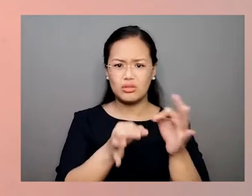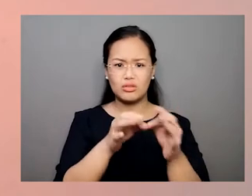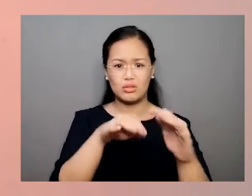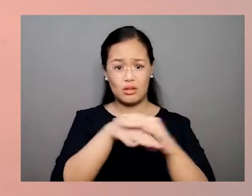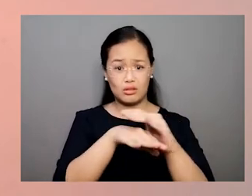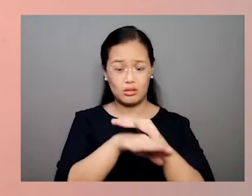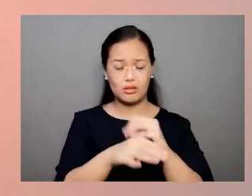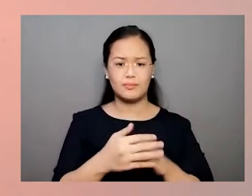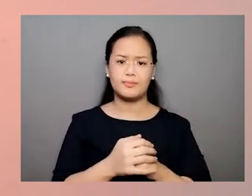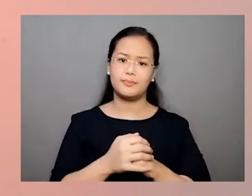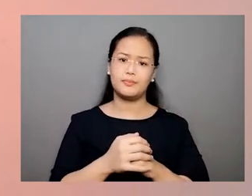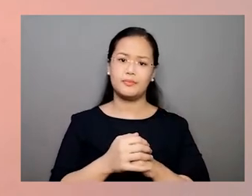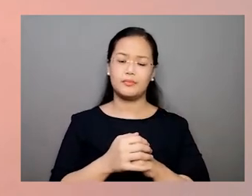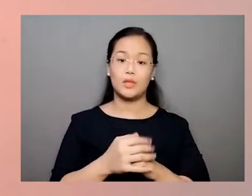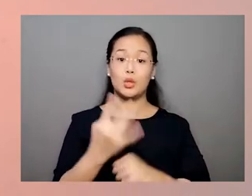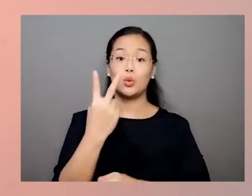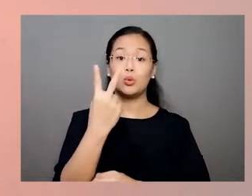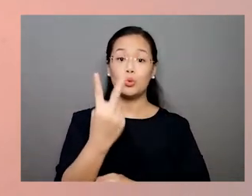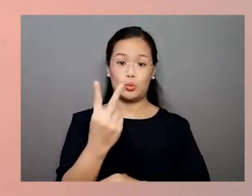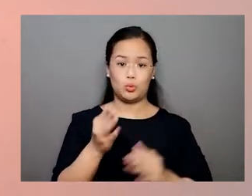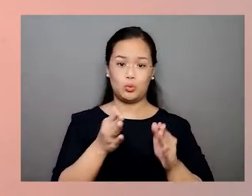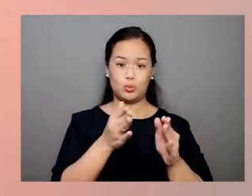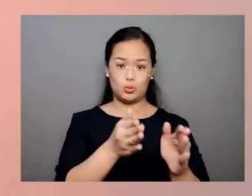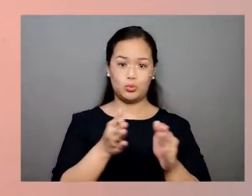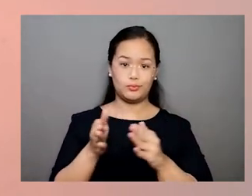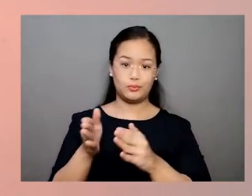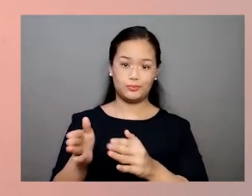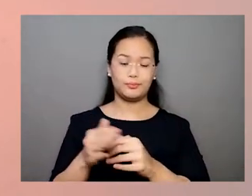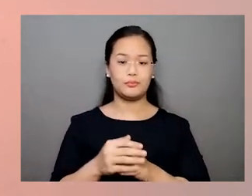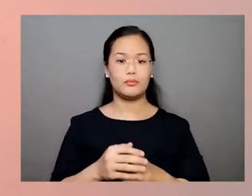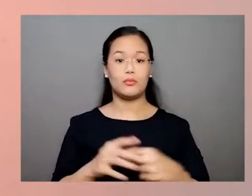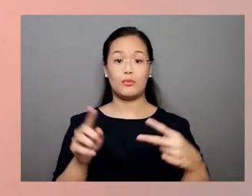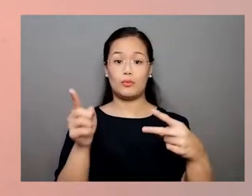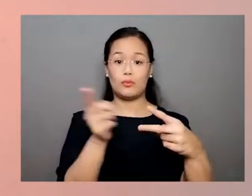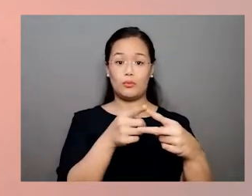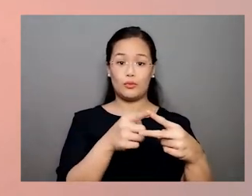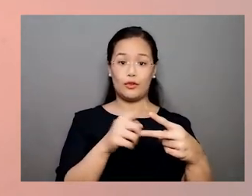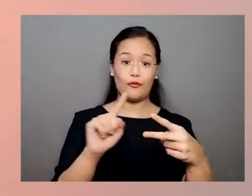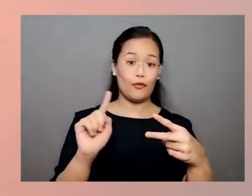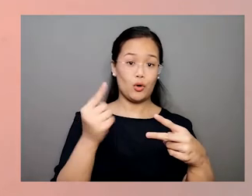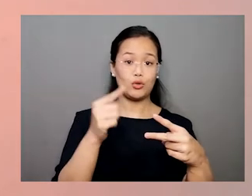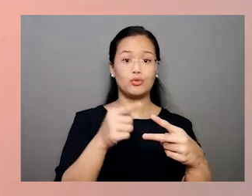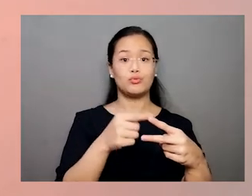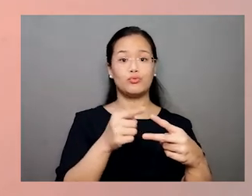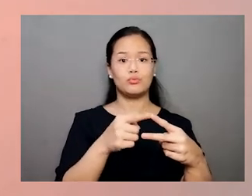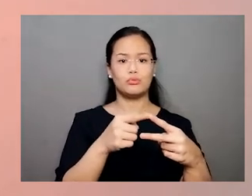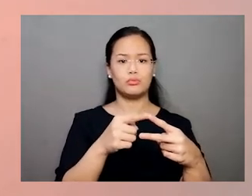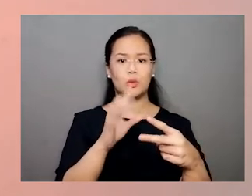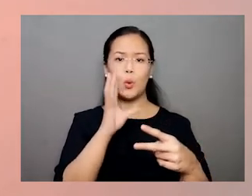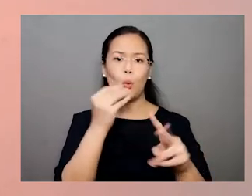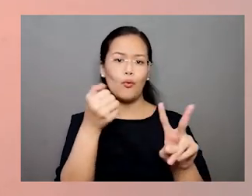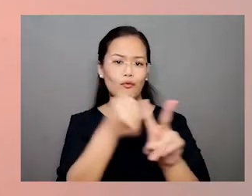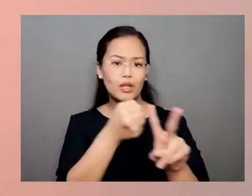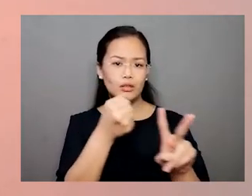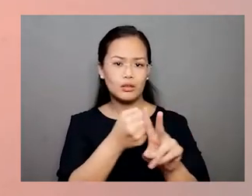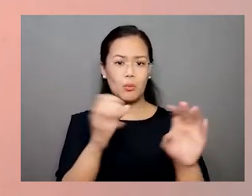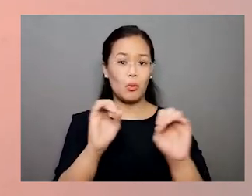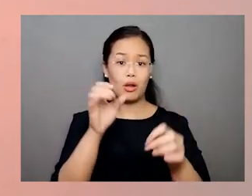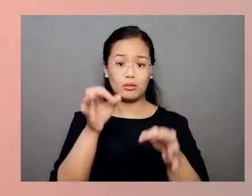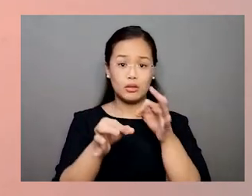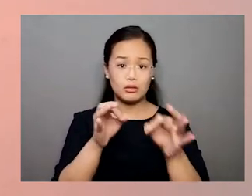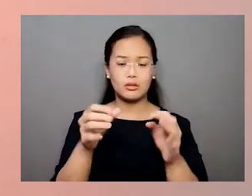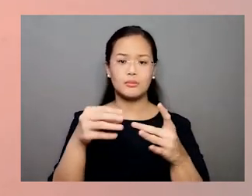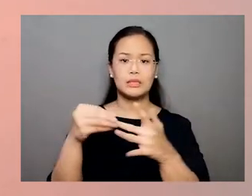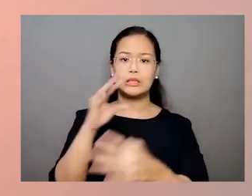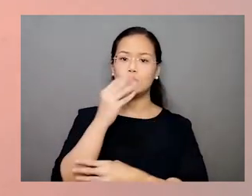There are two core principles of this approach. First, victims of injustices, especially